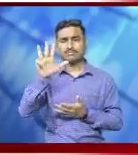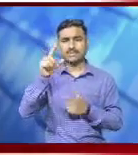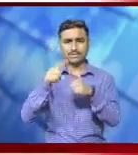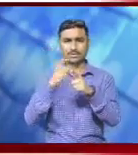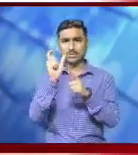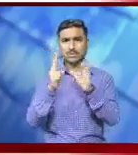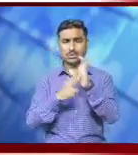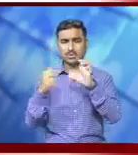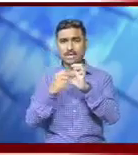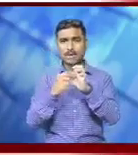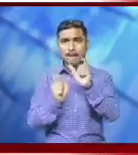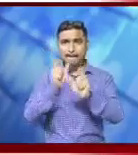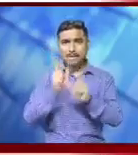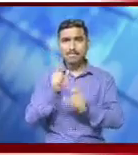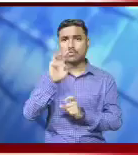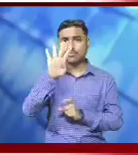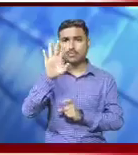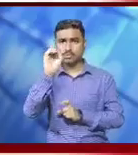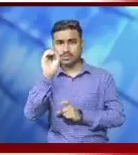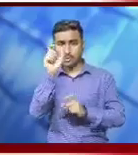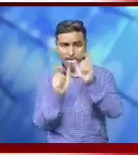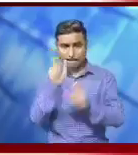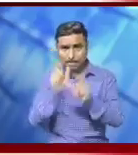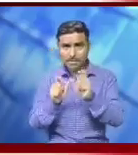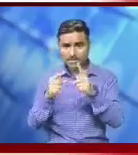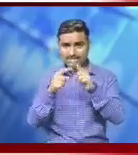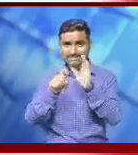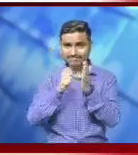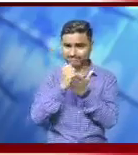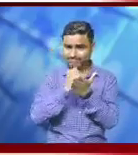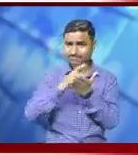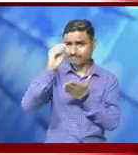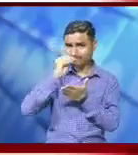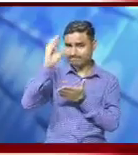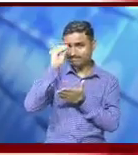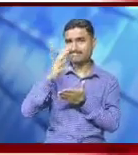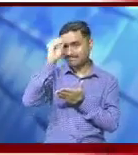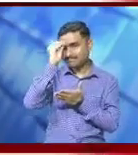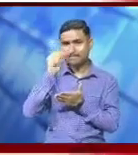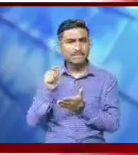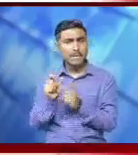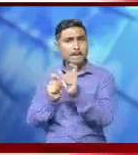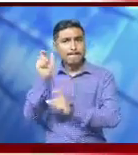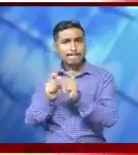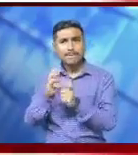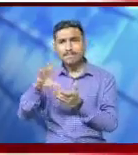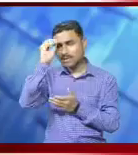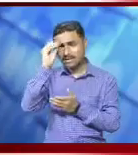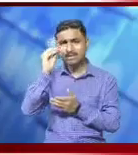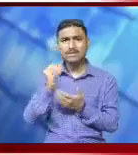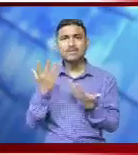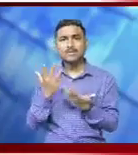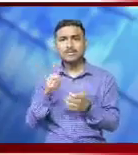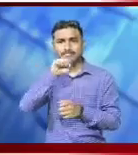9th June under the course team of SIRD was attended by more than 40 participants. The